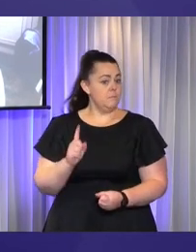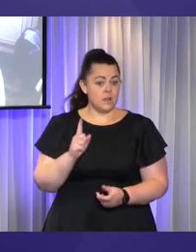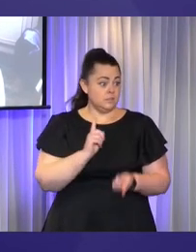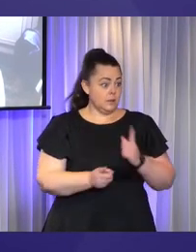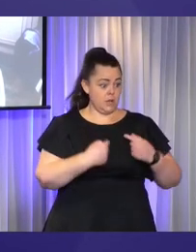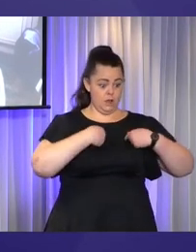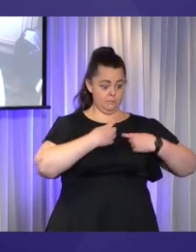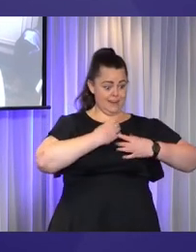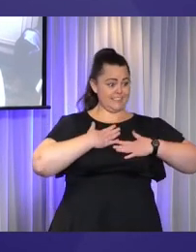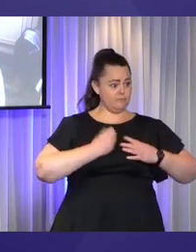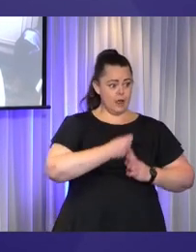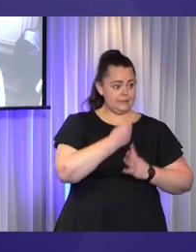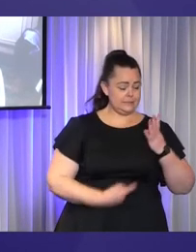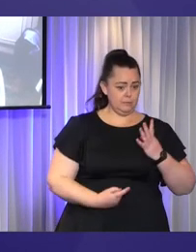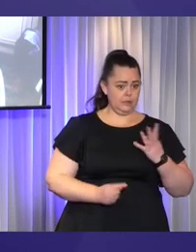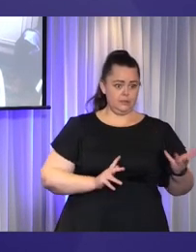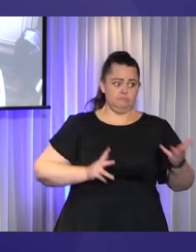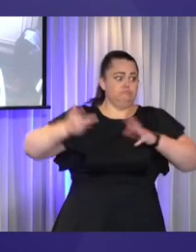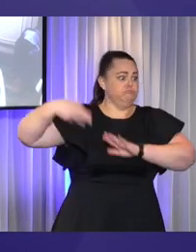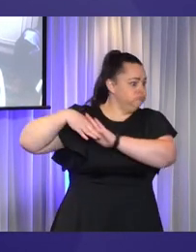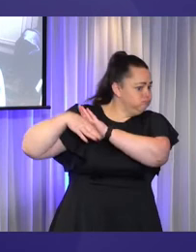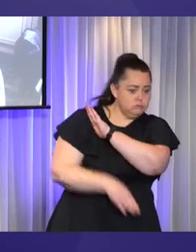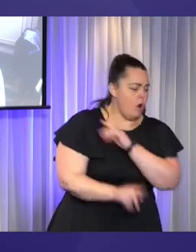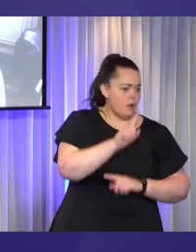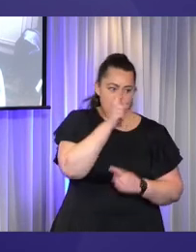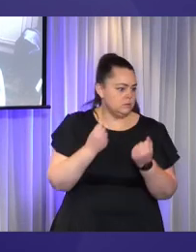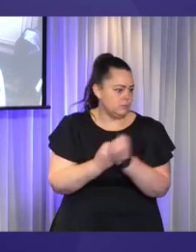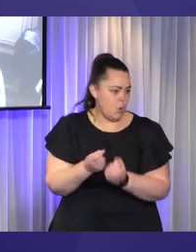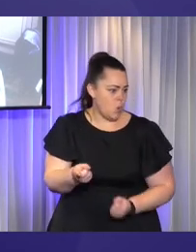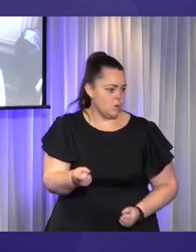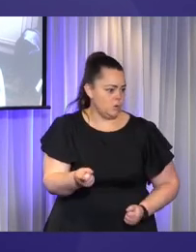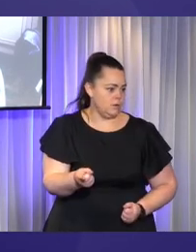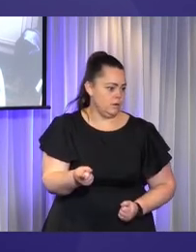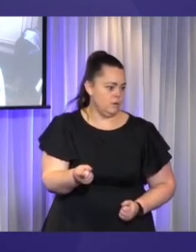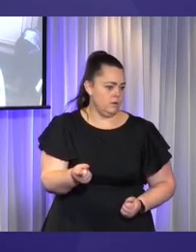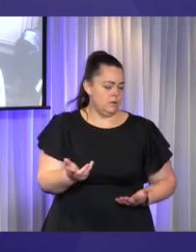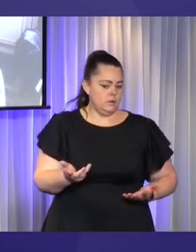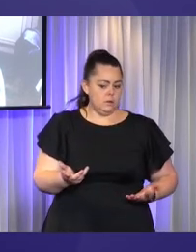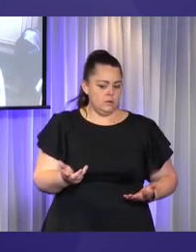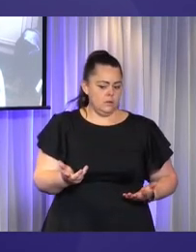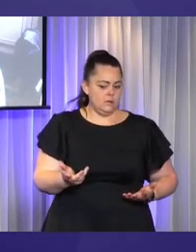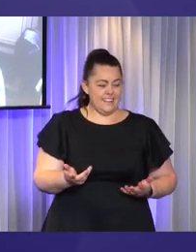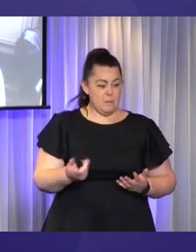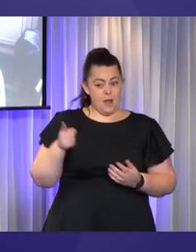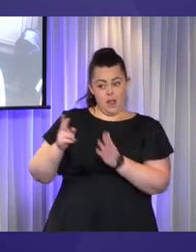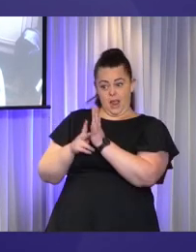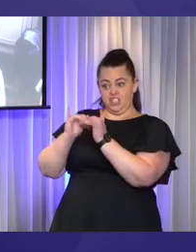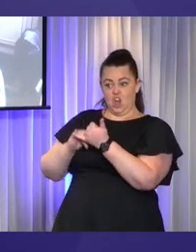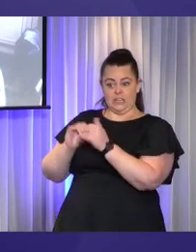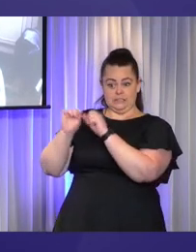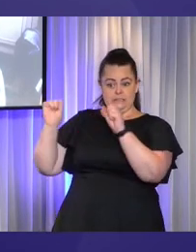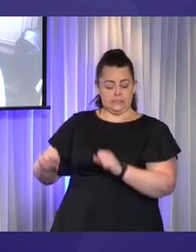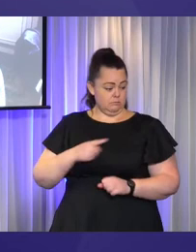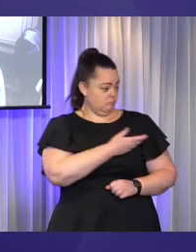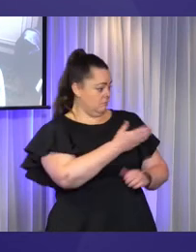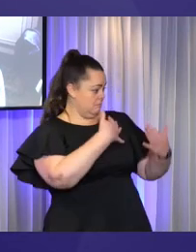that I can't support anyone else. And the system isn't really set up for folk like me, where the wheels could fall off or I